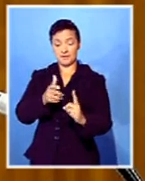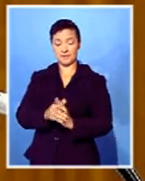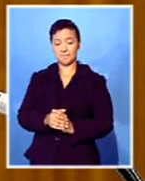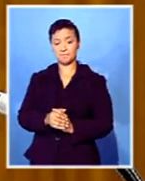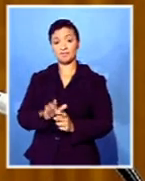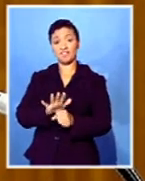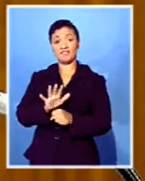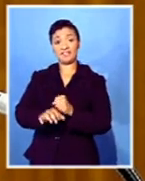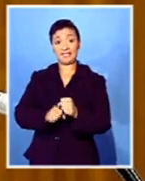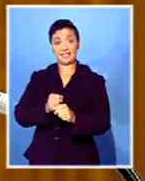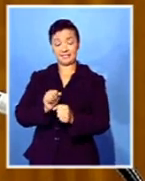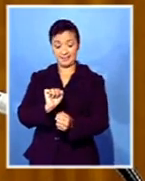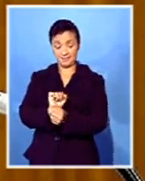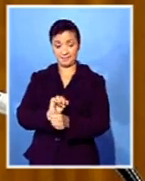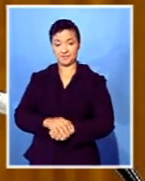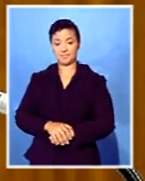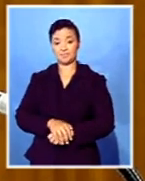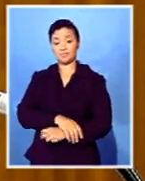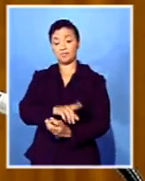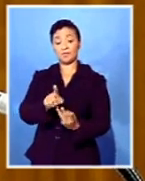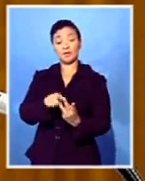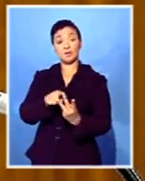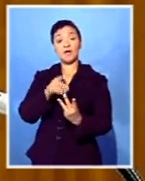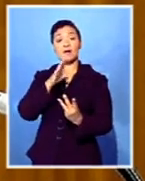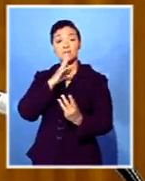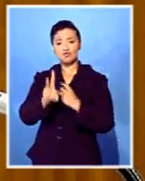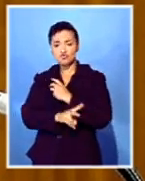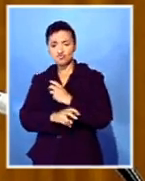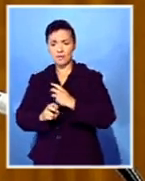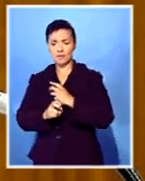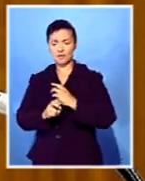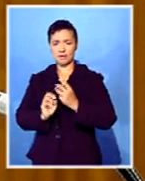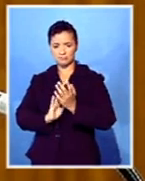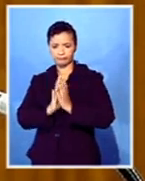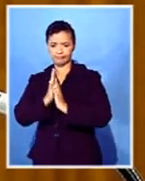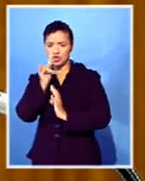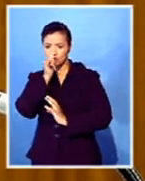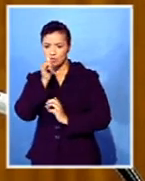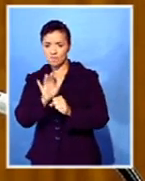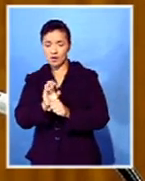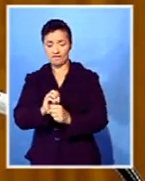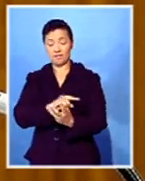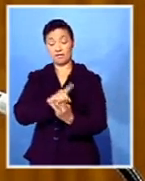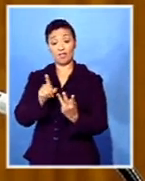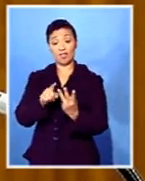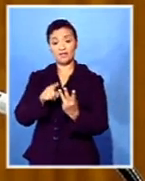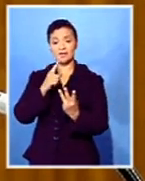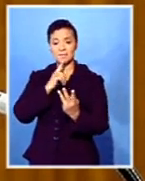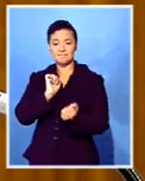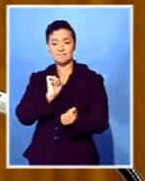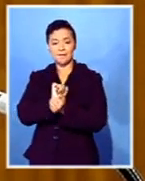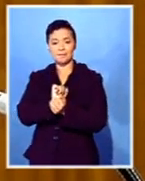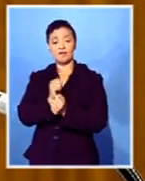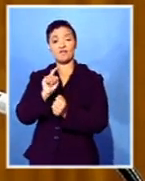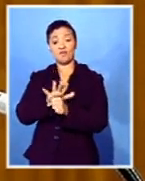imprisonment. On count two, robbery with aggravating circumstances, accused number three is sentenced to